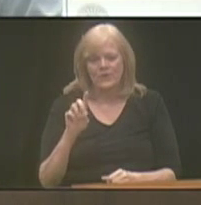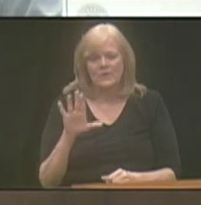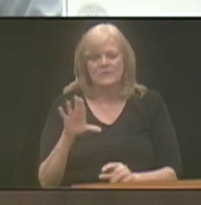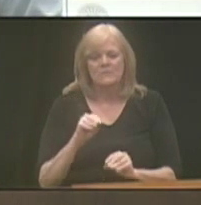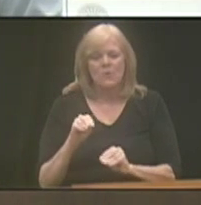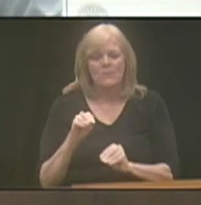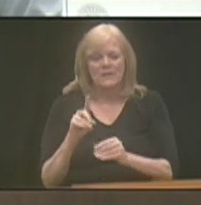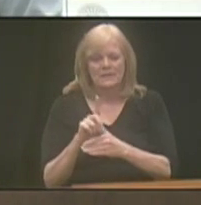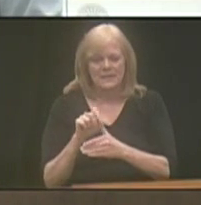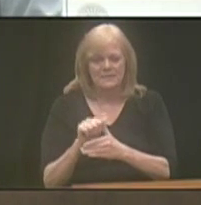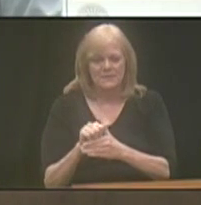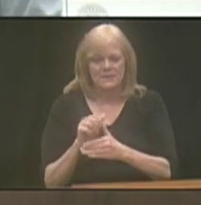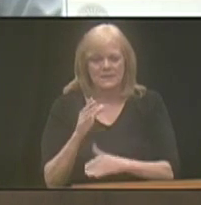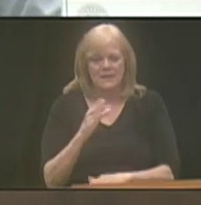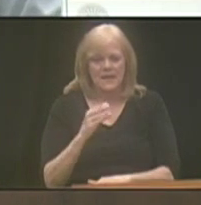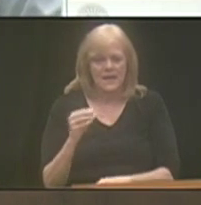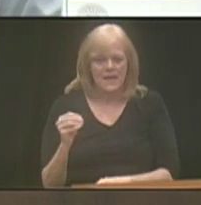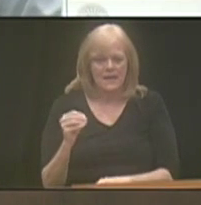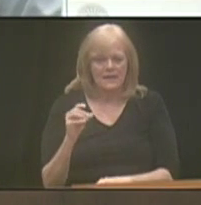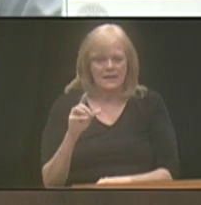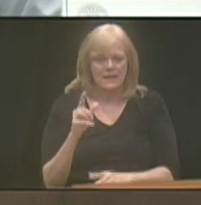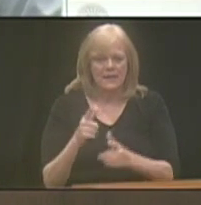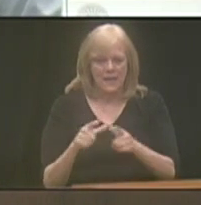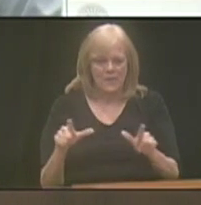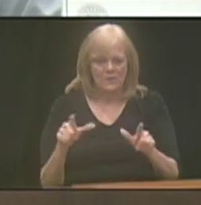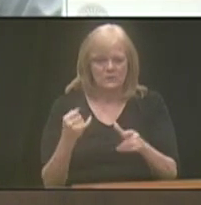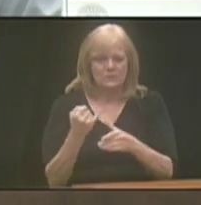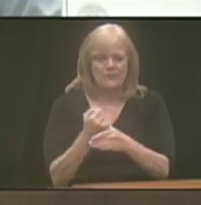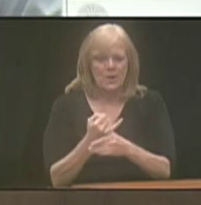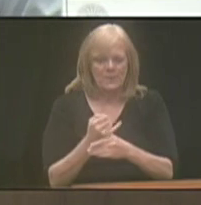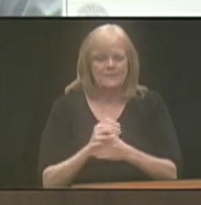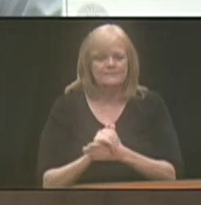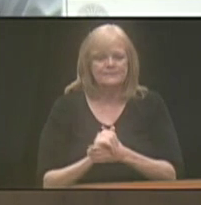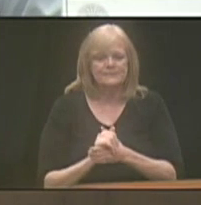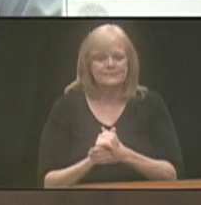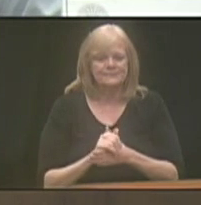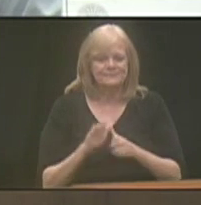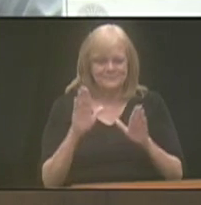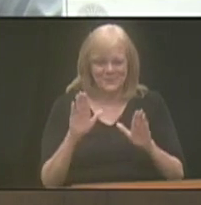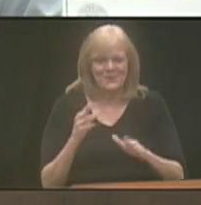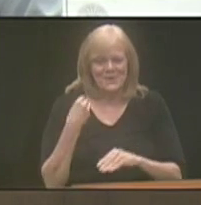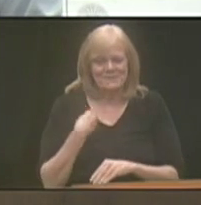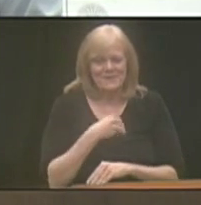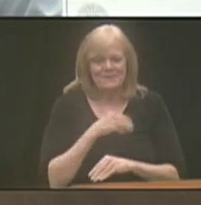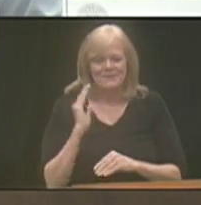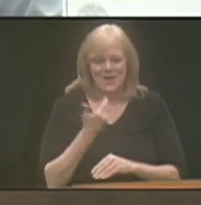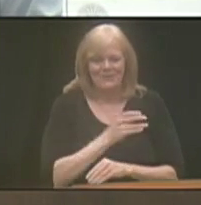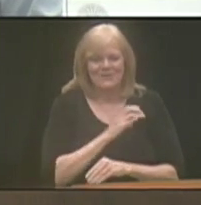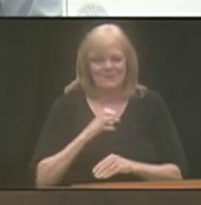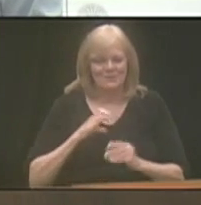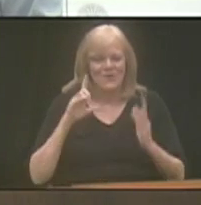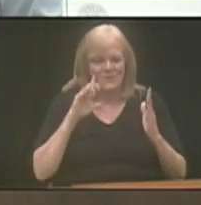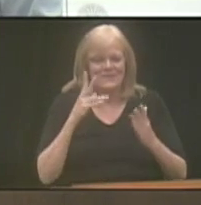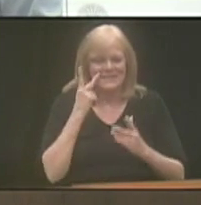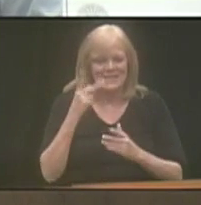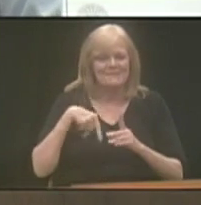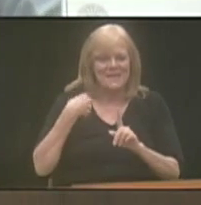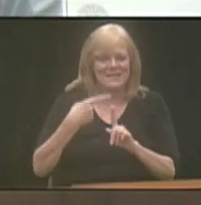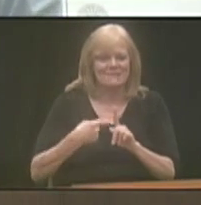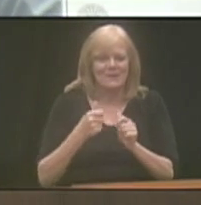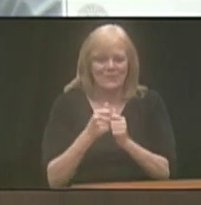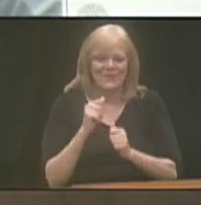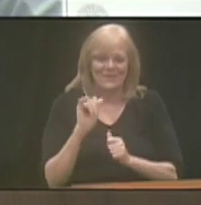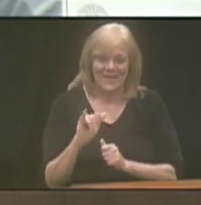disability, and language impairment. Great members of our commission, and we'll hopefully see them next month.